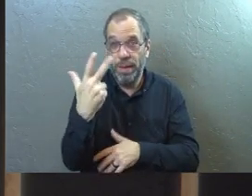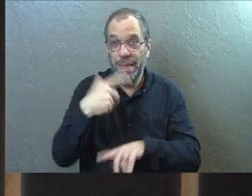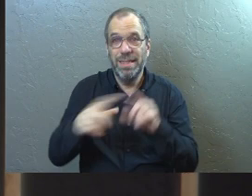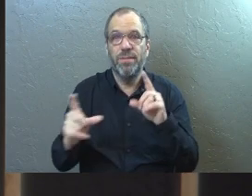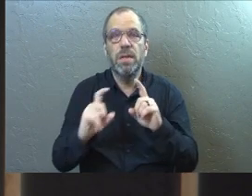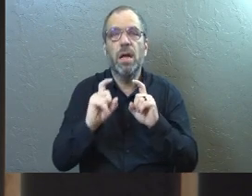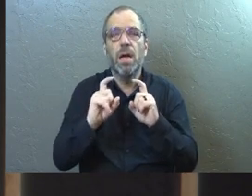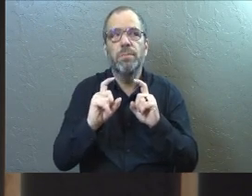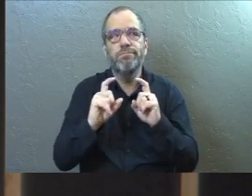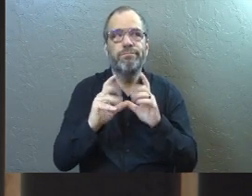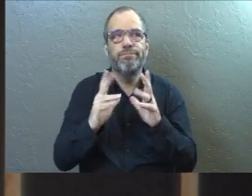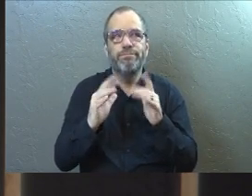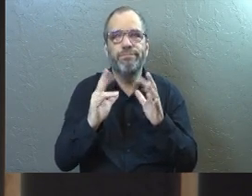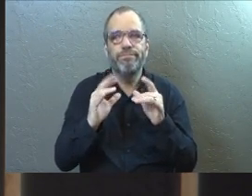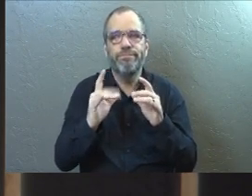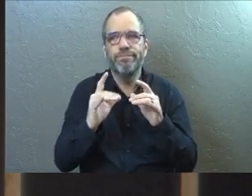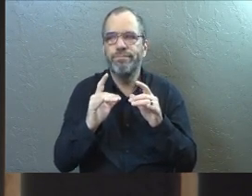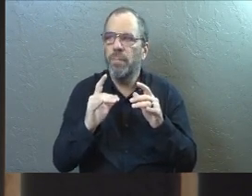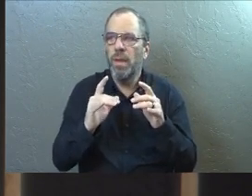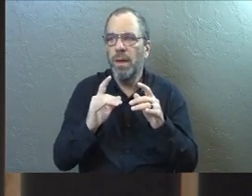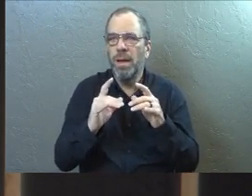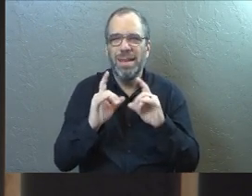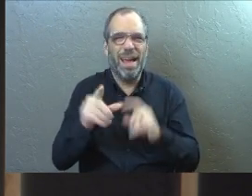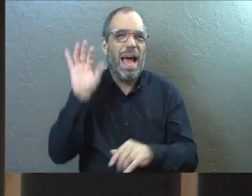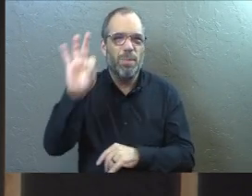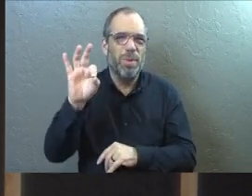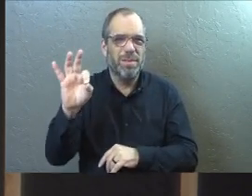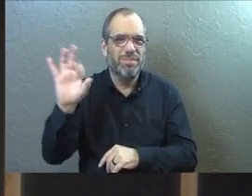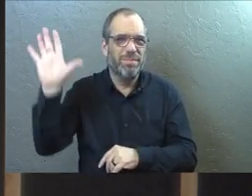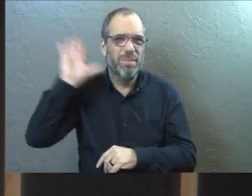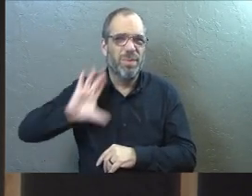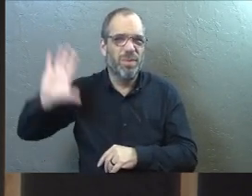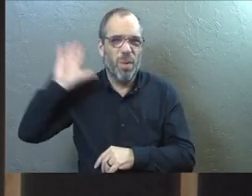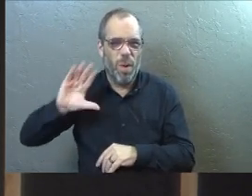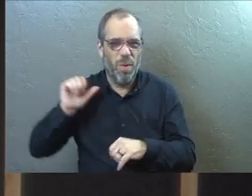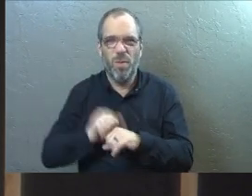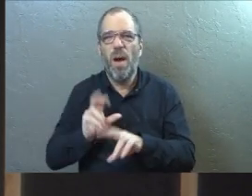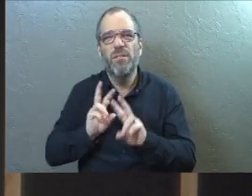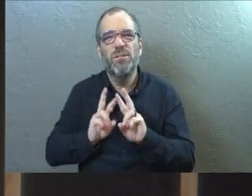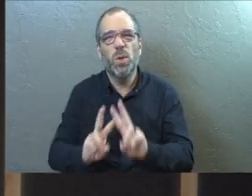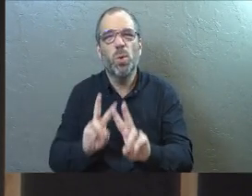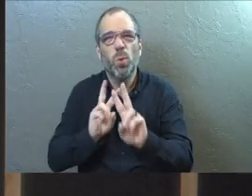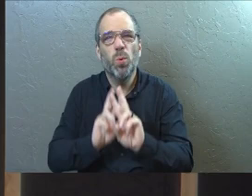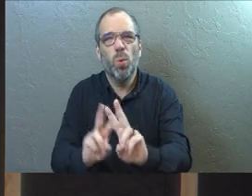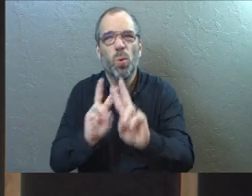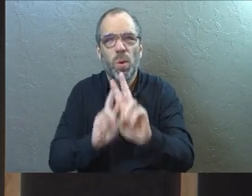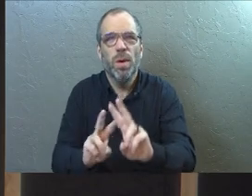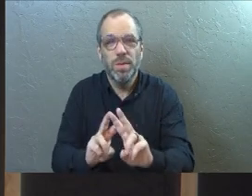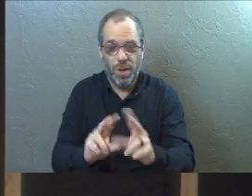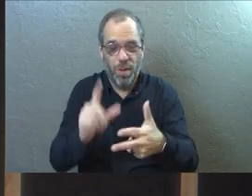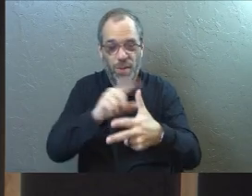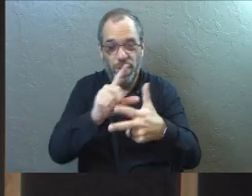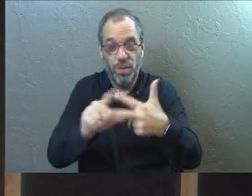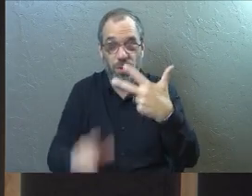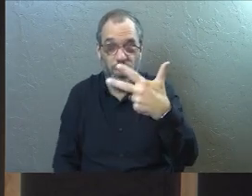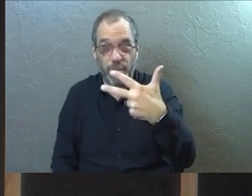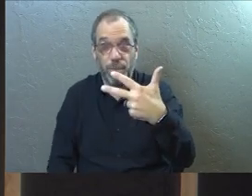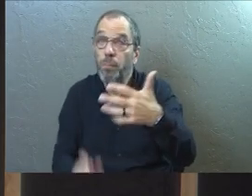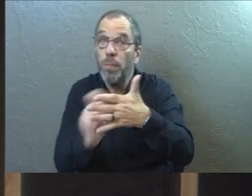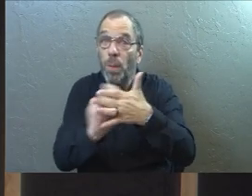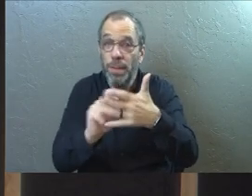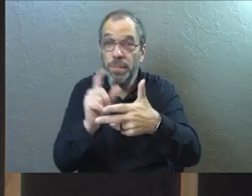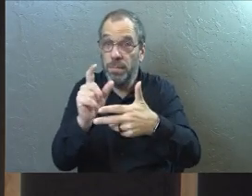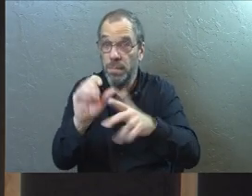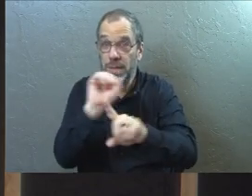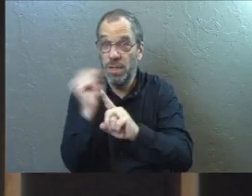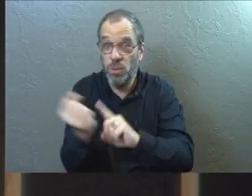different gifts. And I preach this passage quite a bit for funerals. And here's your three points. If you're ever in a